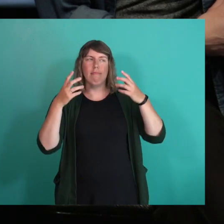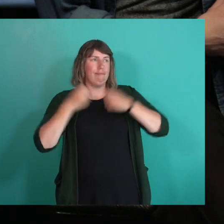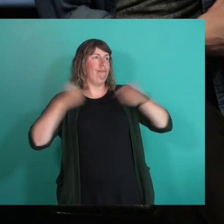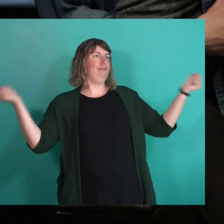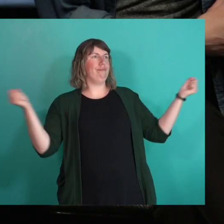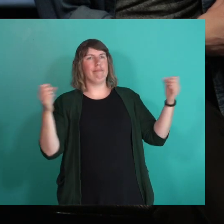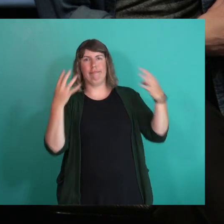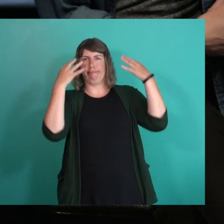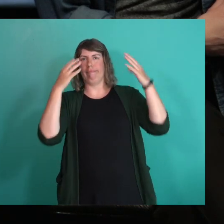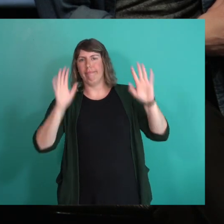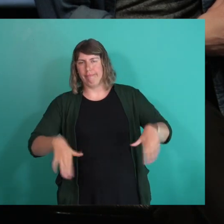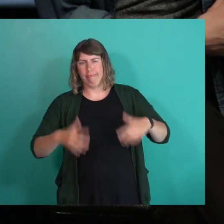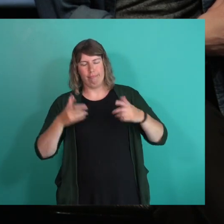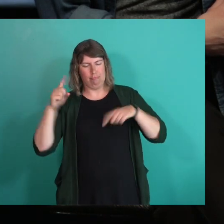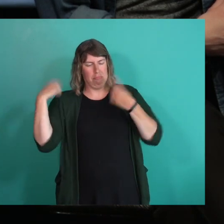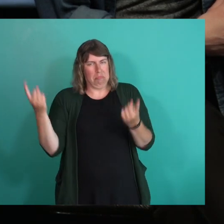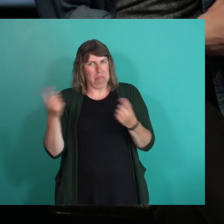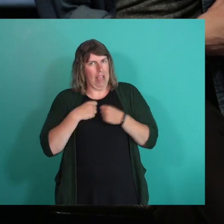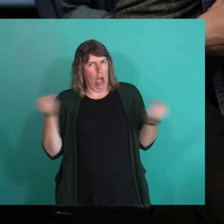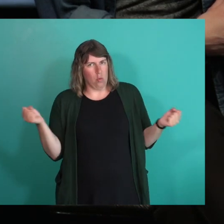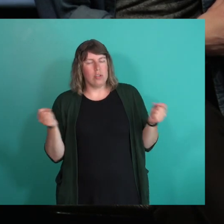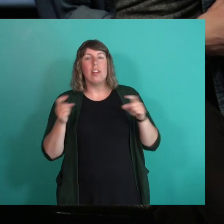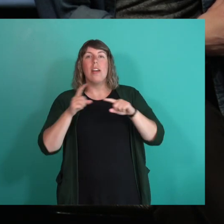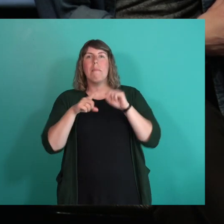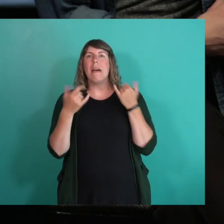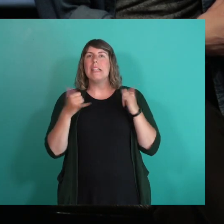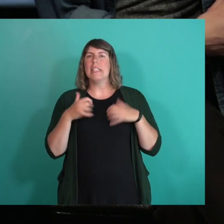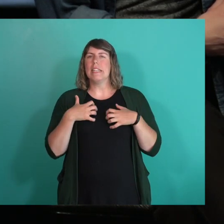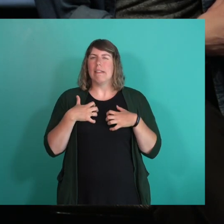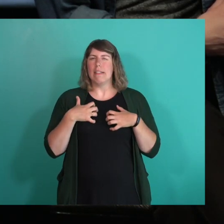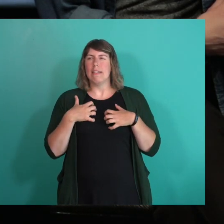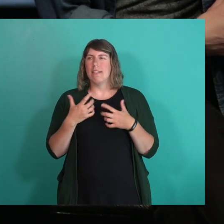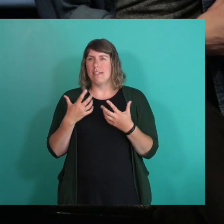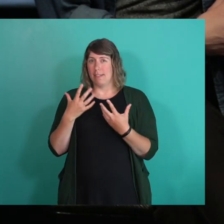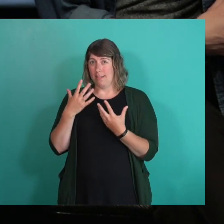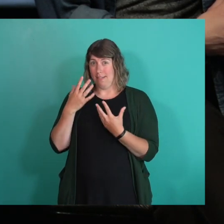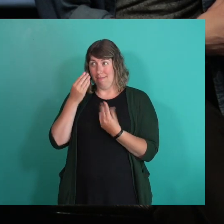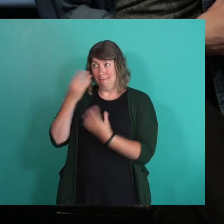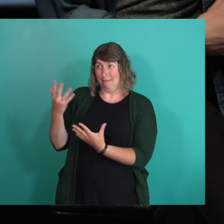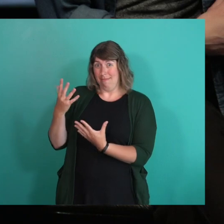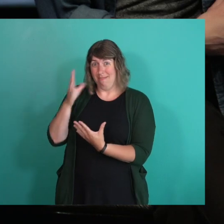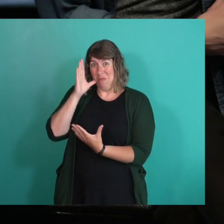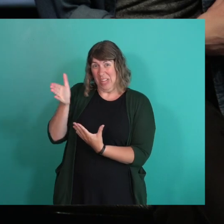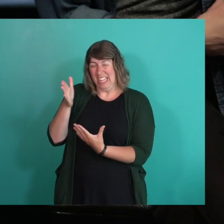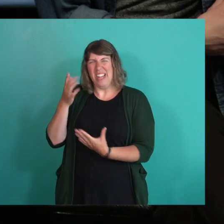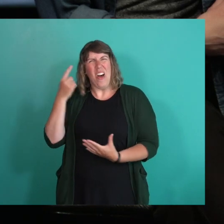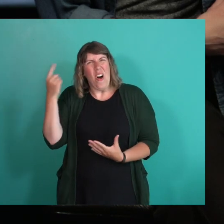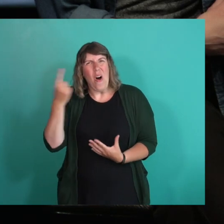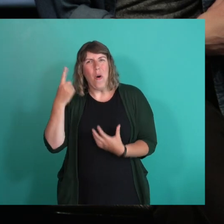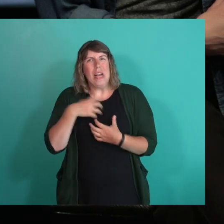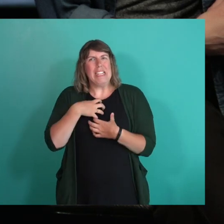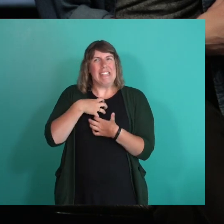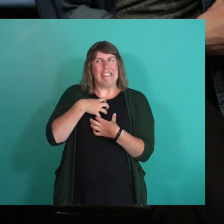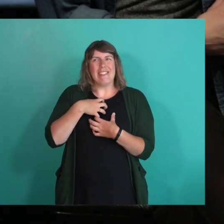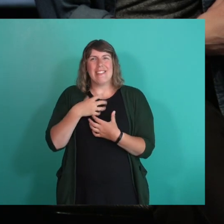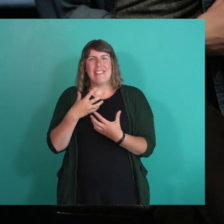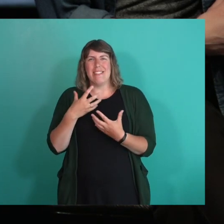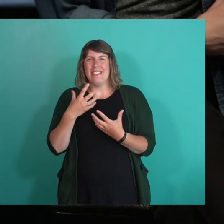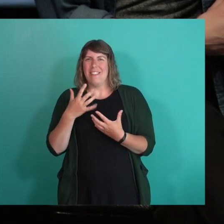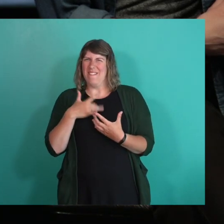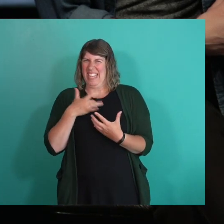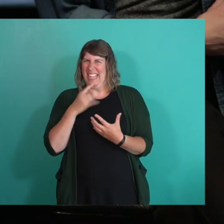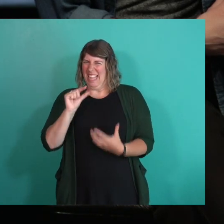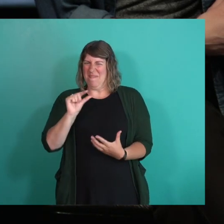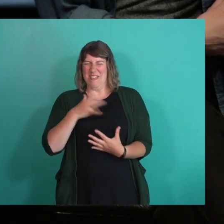been out very publicly and still there is that little piece inside of me that always kind of is, that takes my breath